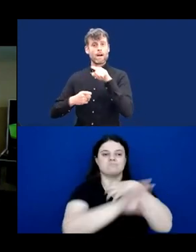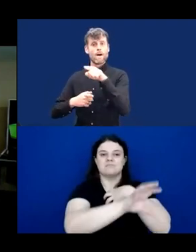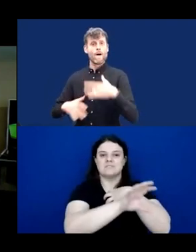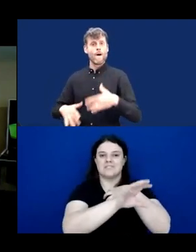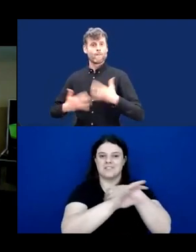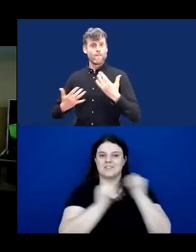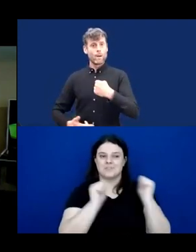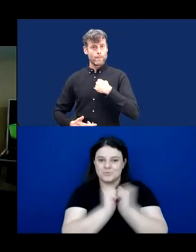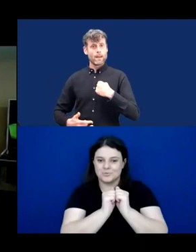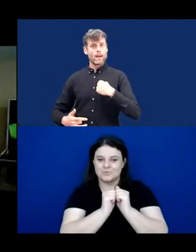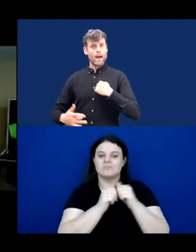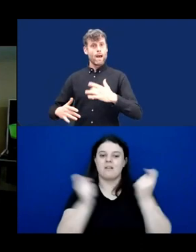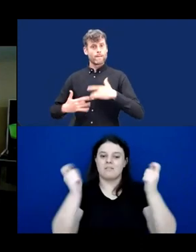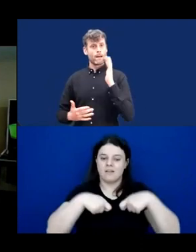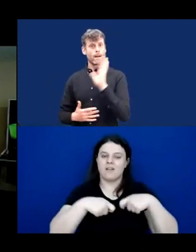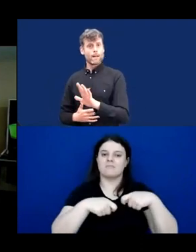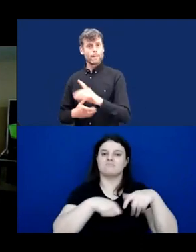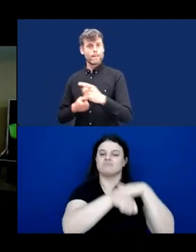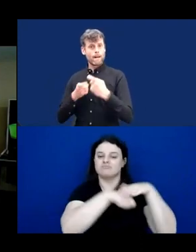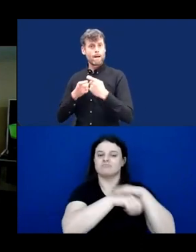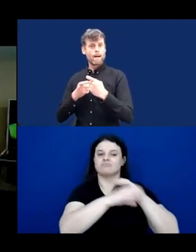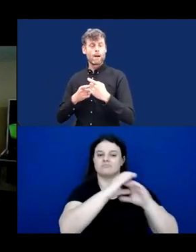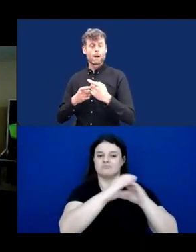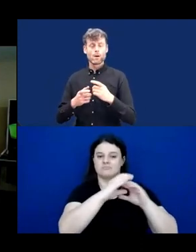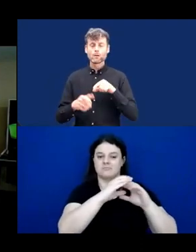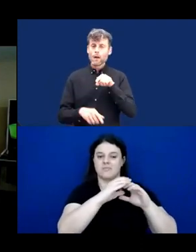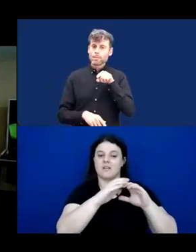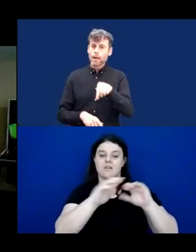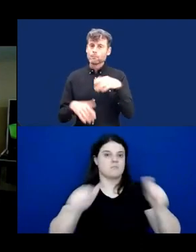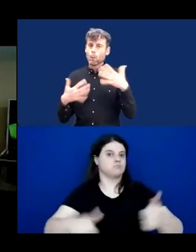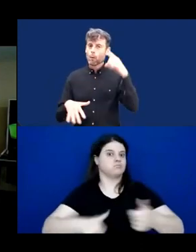language. And that was revolutionary 14 years ago.